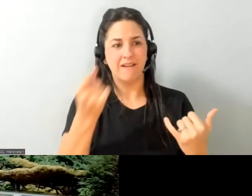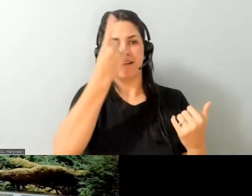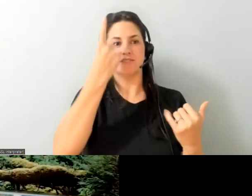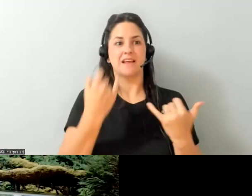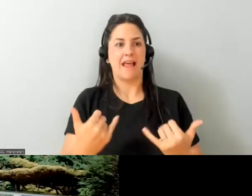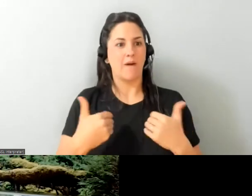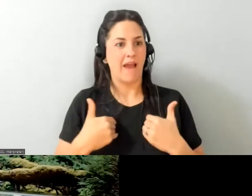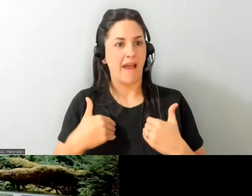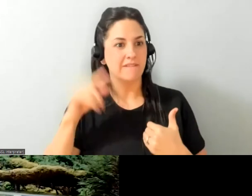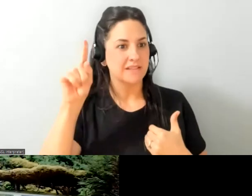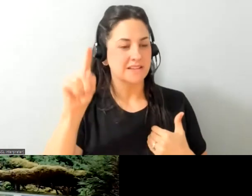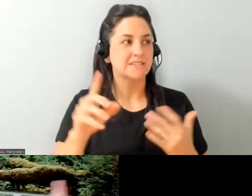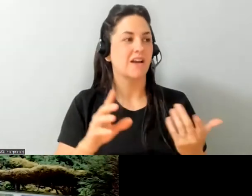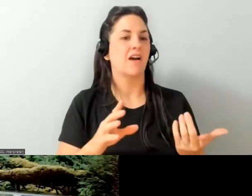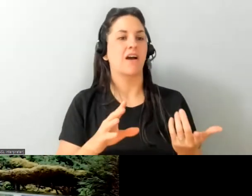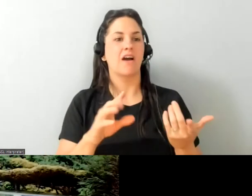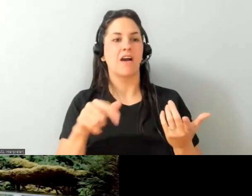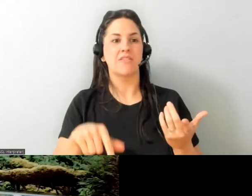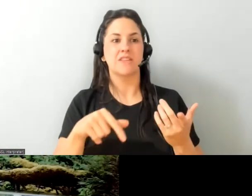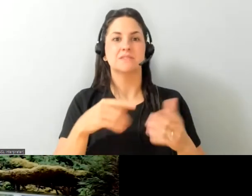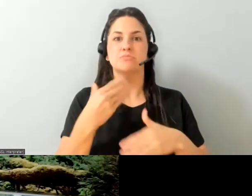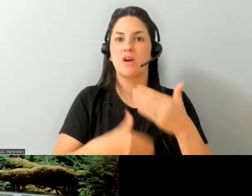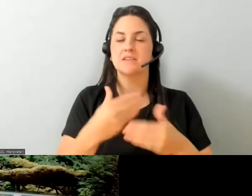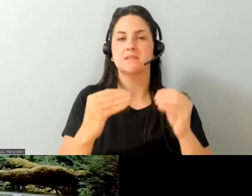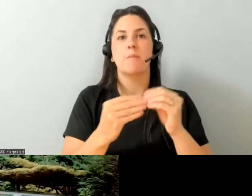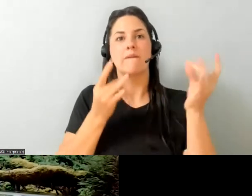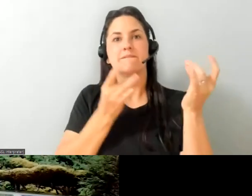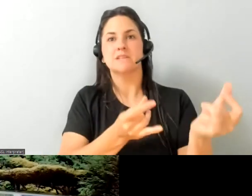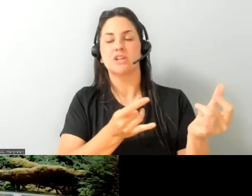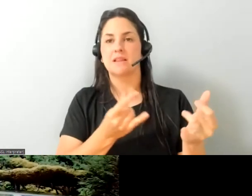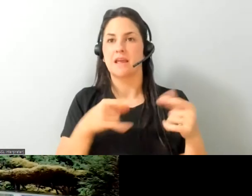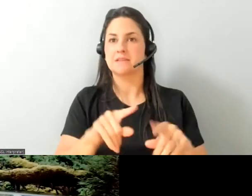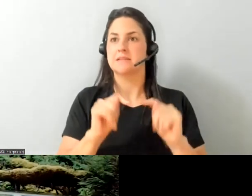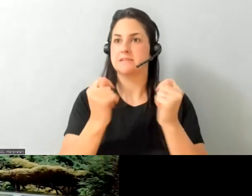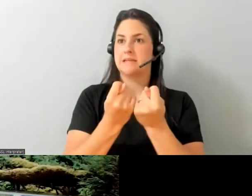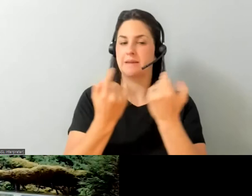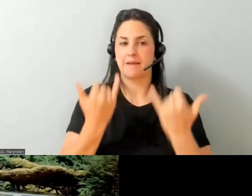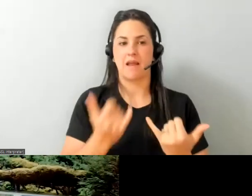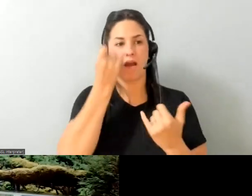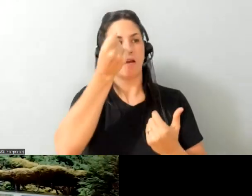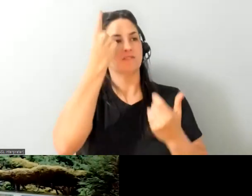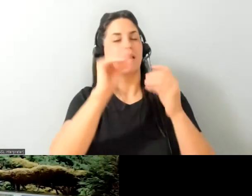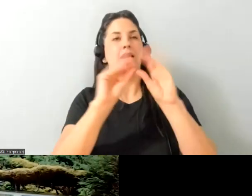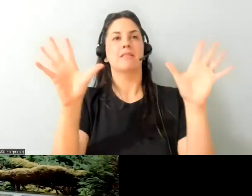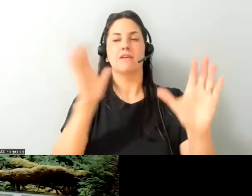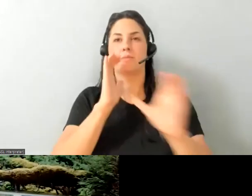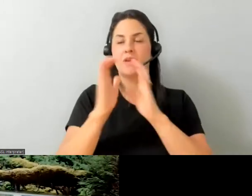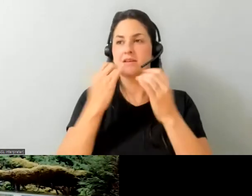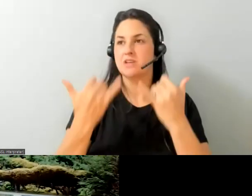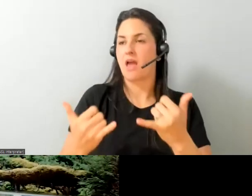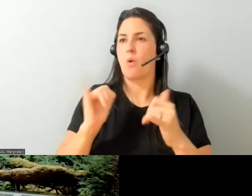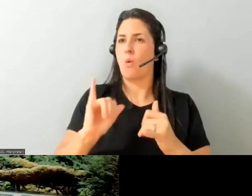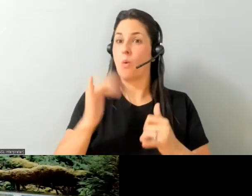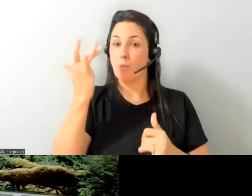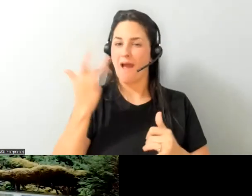we have these now uh this process we're working more efficiently together as a team i understand what this department's doing so i just think